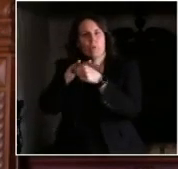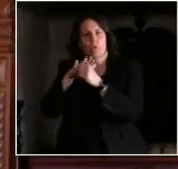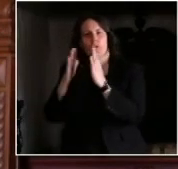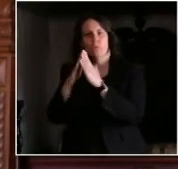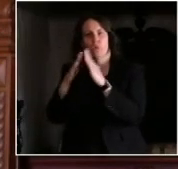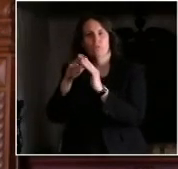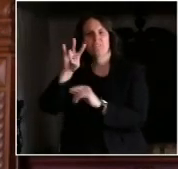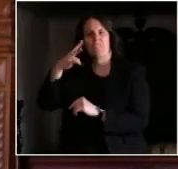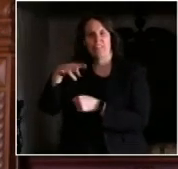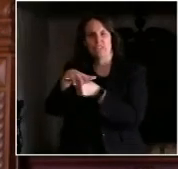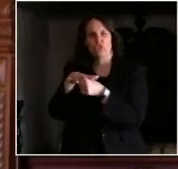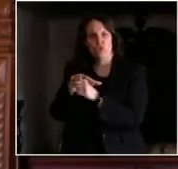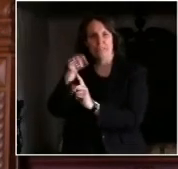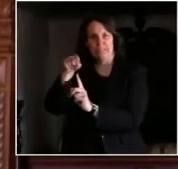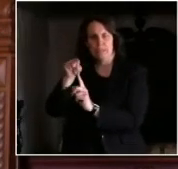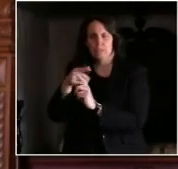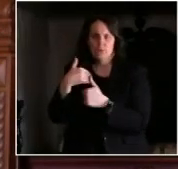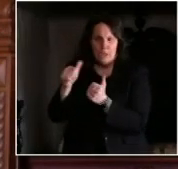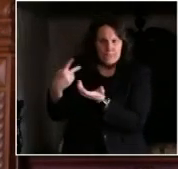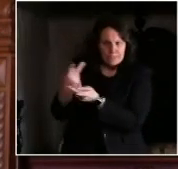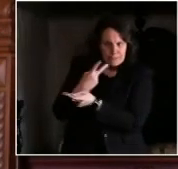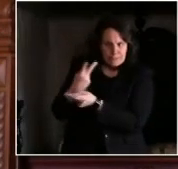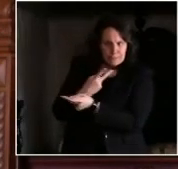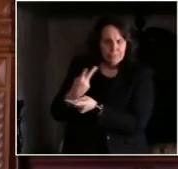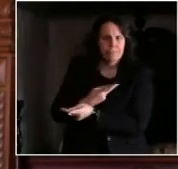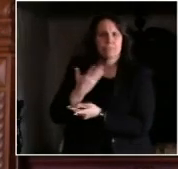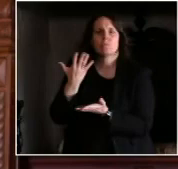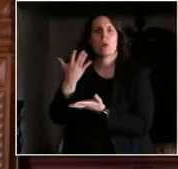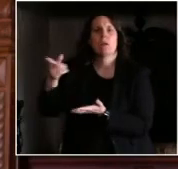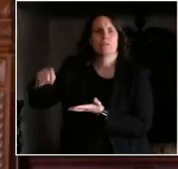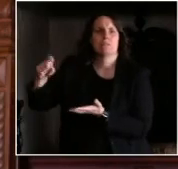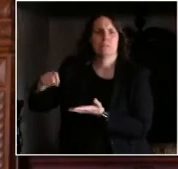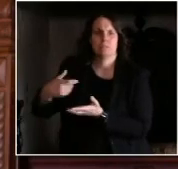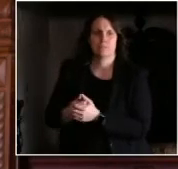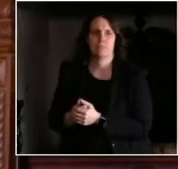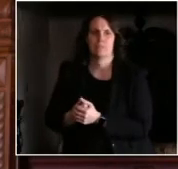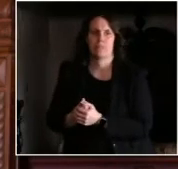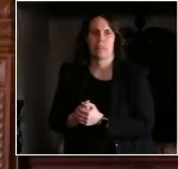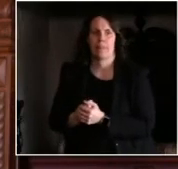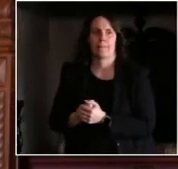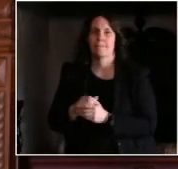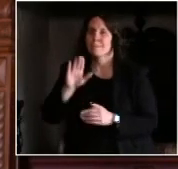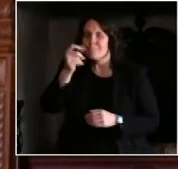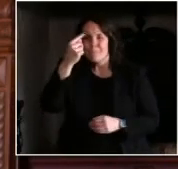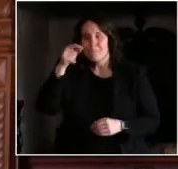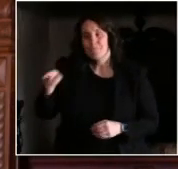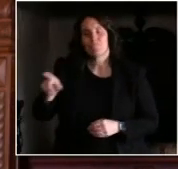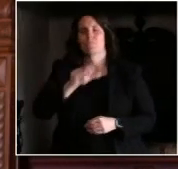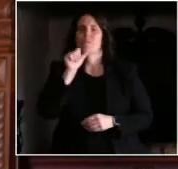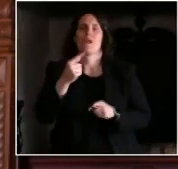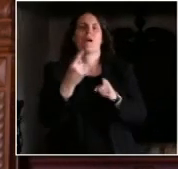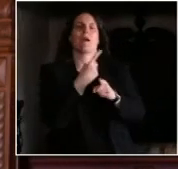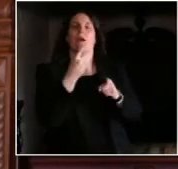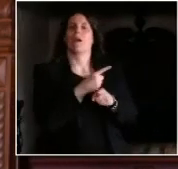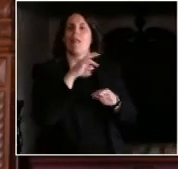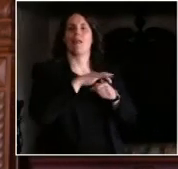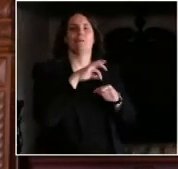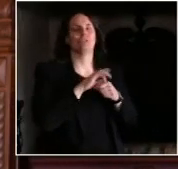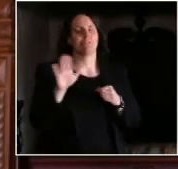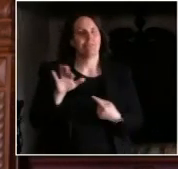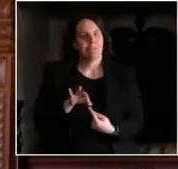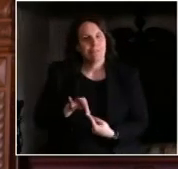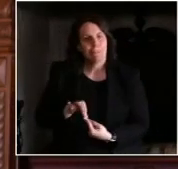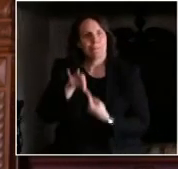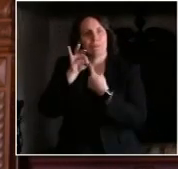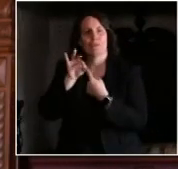noting that there are some very distinct differences from the special election for the 7th compared to the spring election, which we